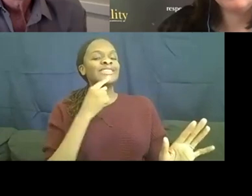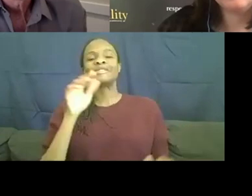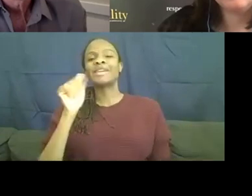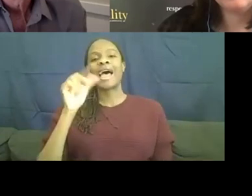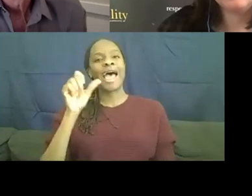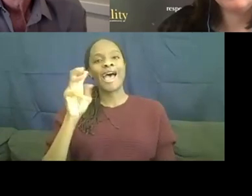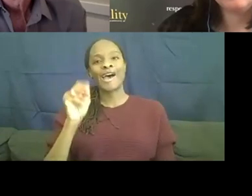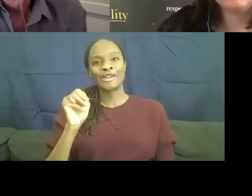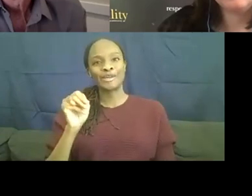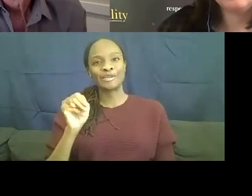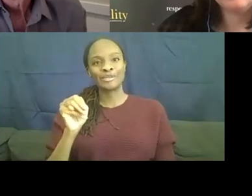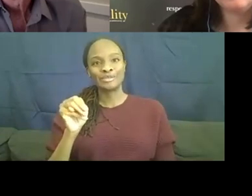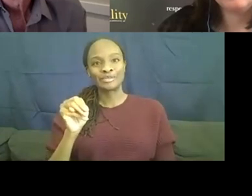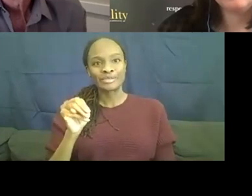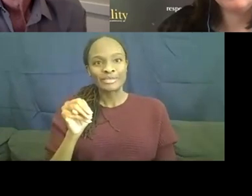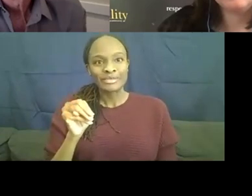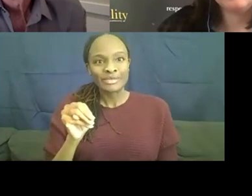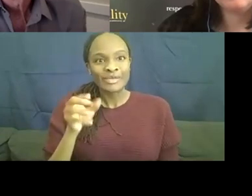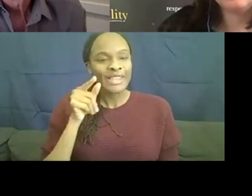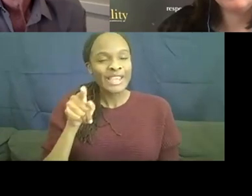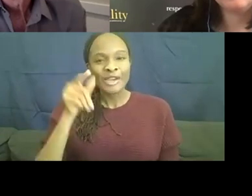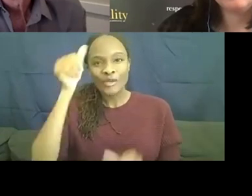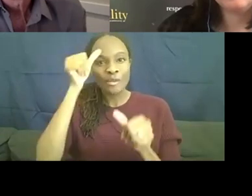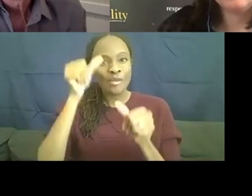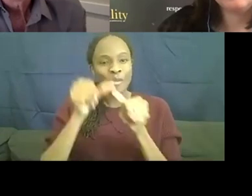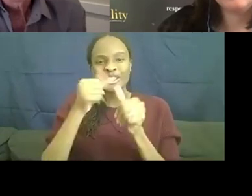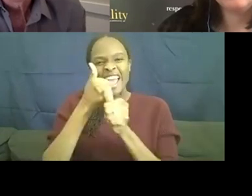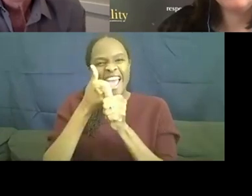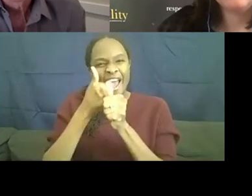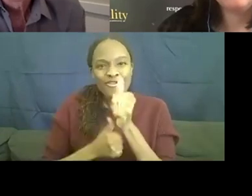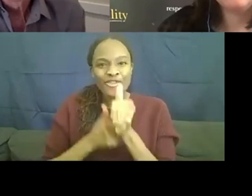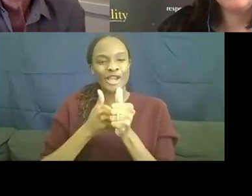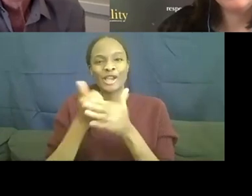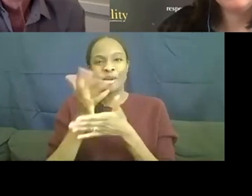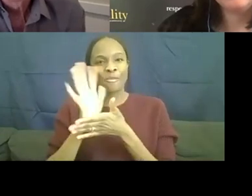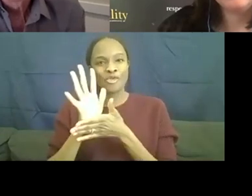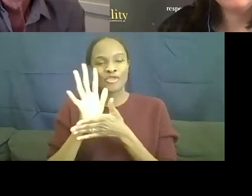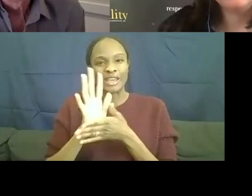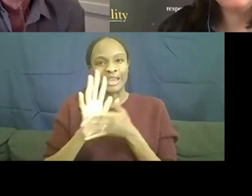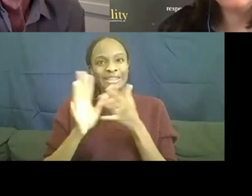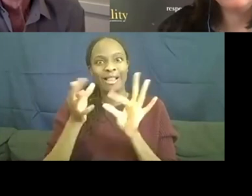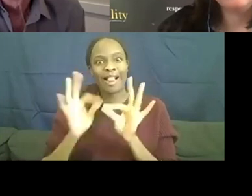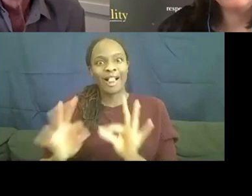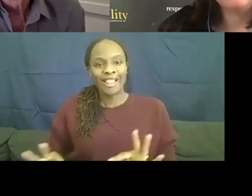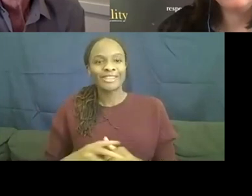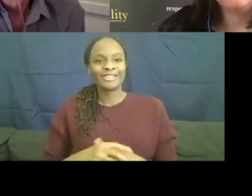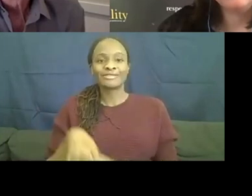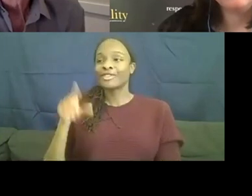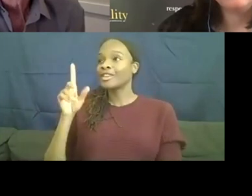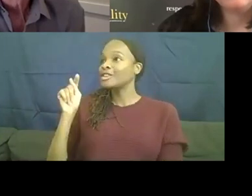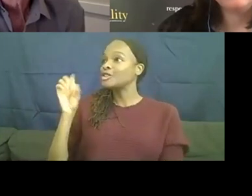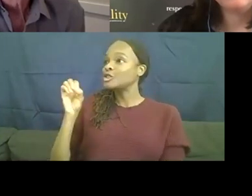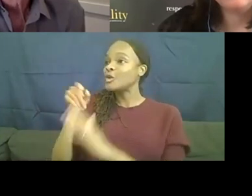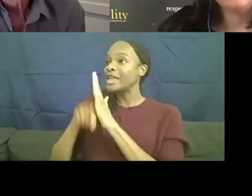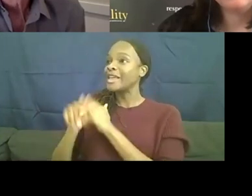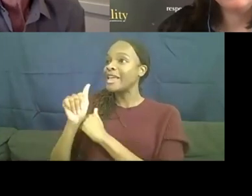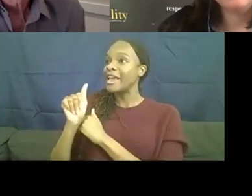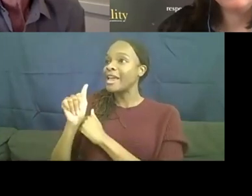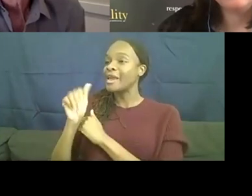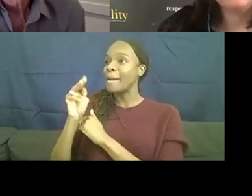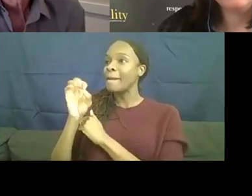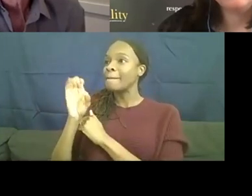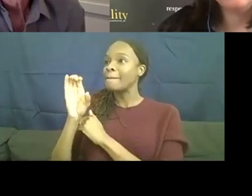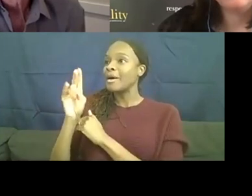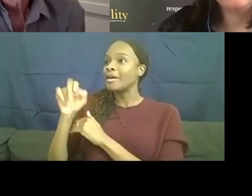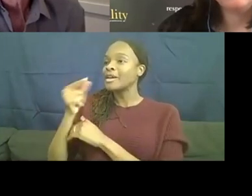really remember every movie dialogue. To Kill a Mockingbird. Oh, you like that. I just got something to say.